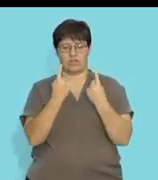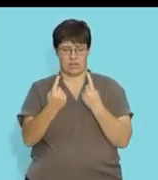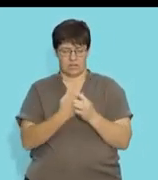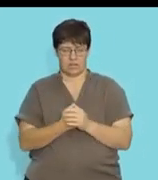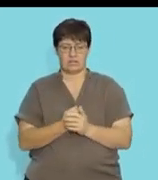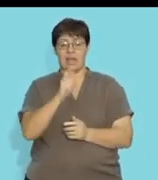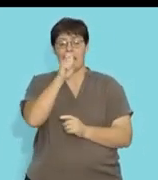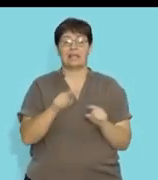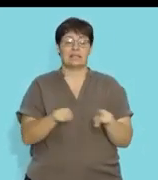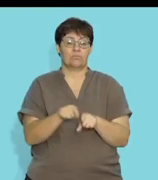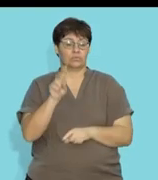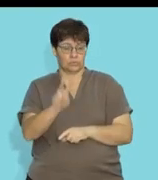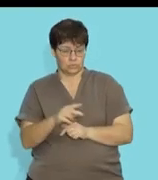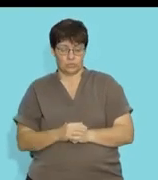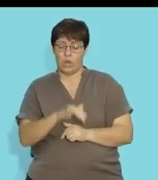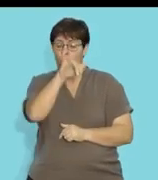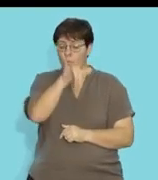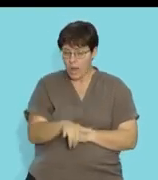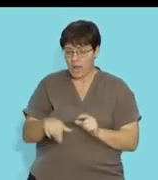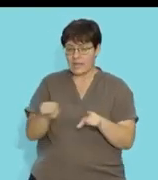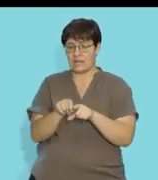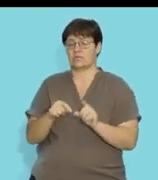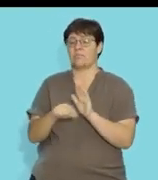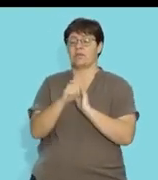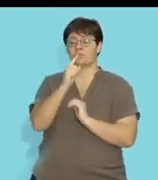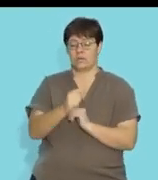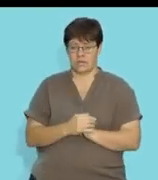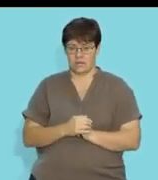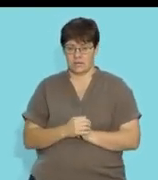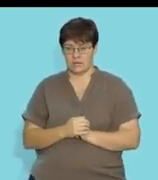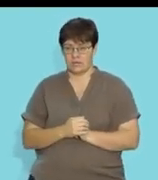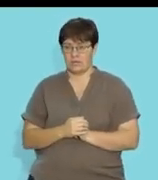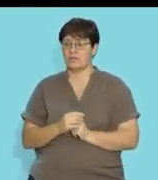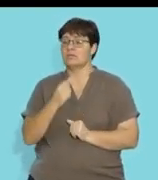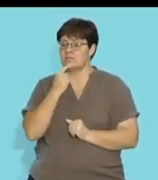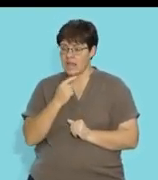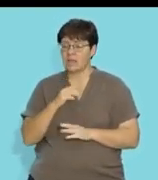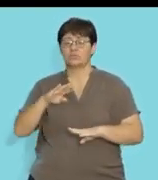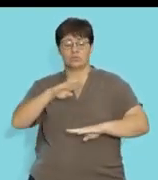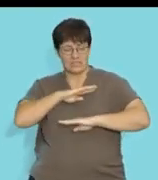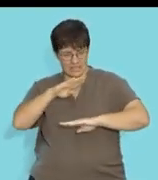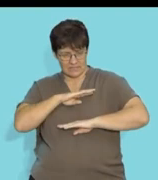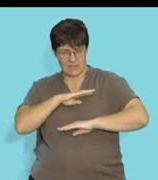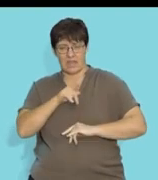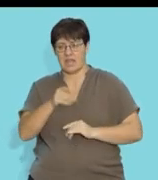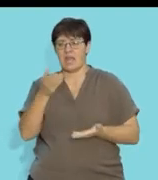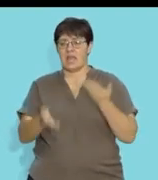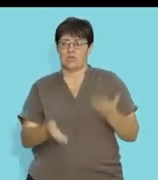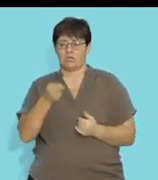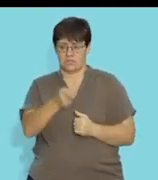the x is equals to 2 and the y equals to minus 1. I said to satisfy